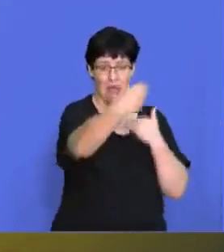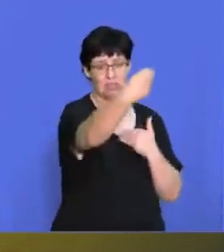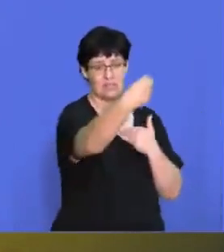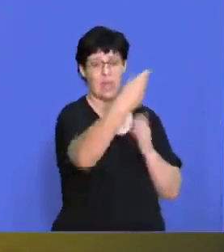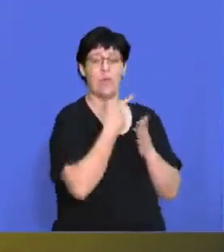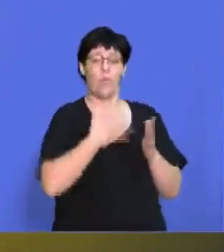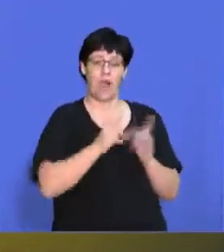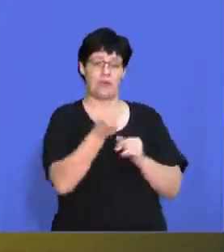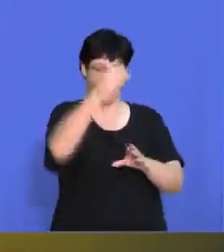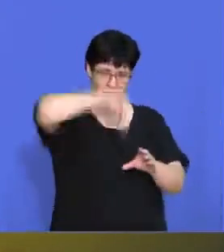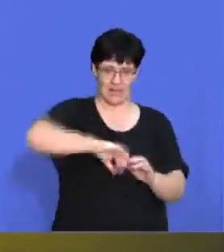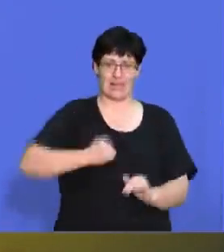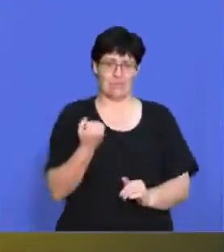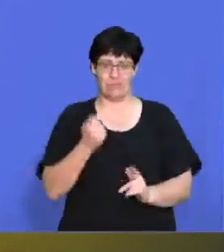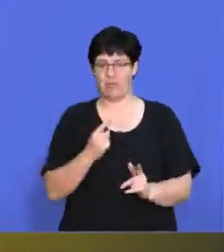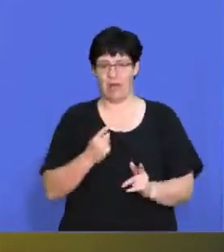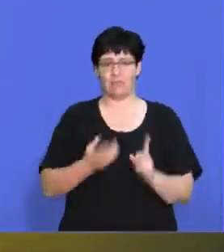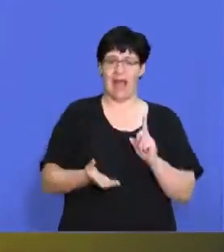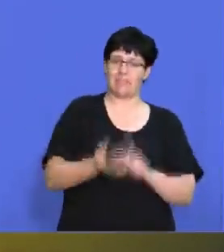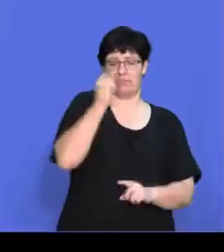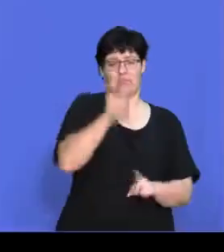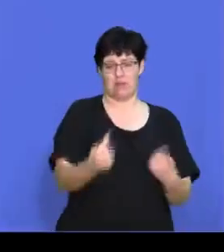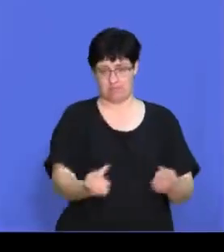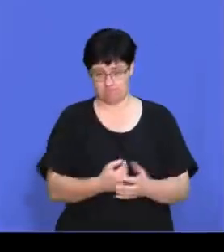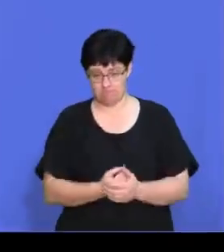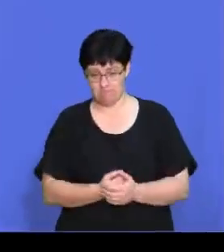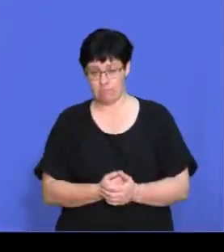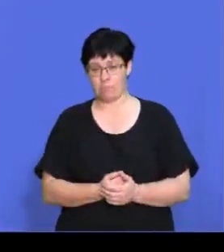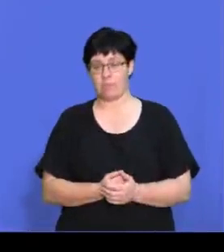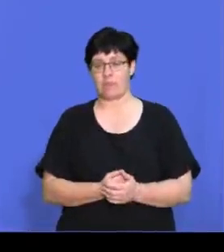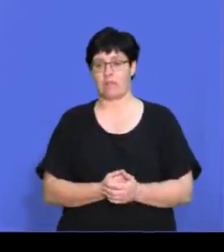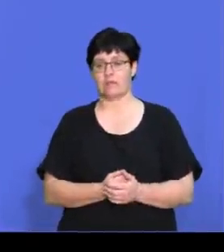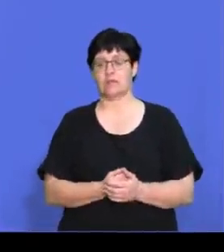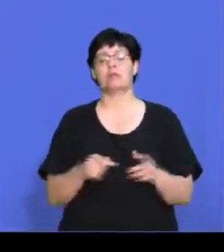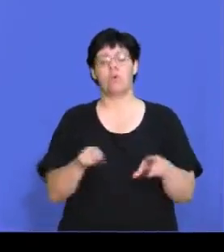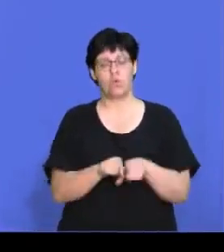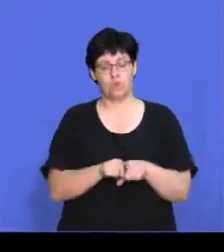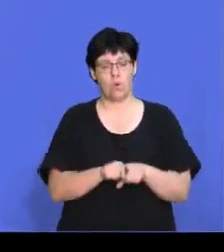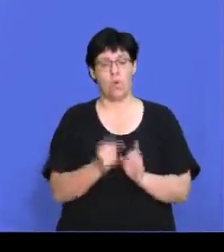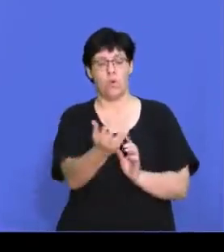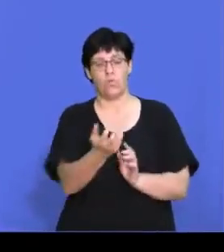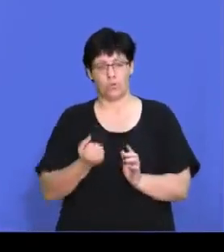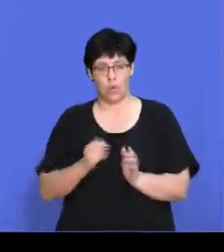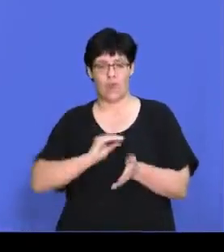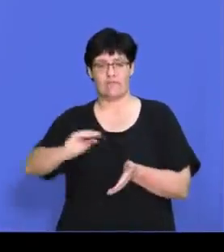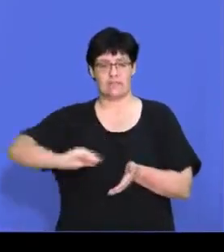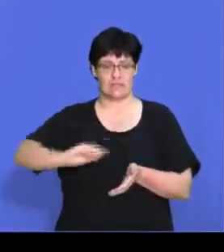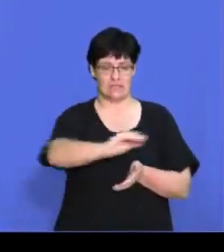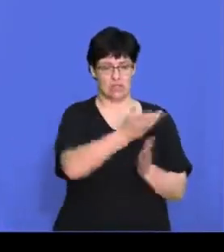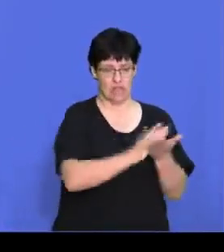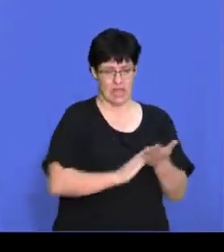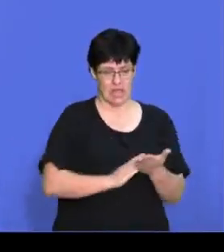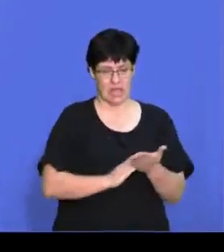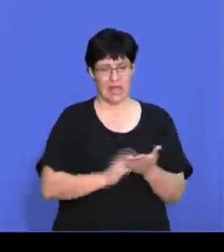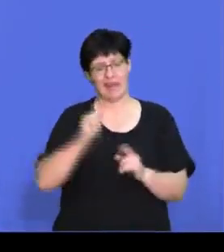that the company can't take advantage of. And they could withdraw their investment shares in